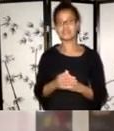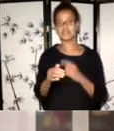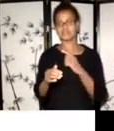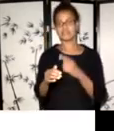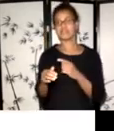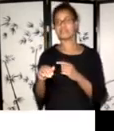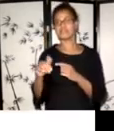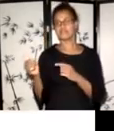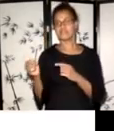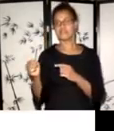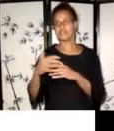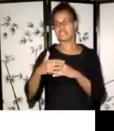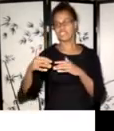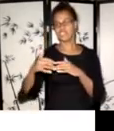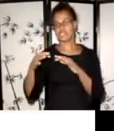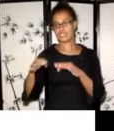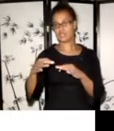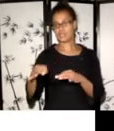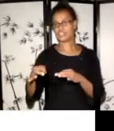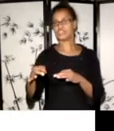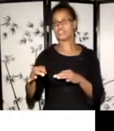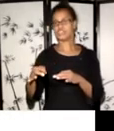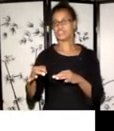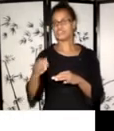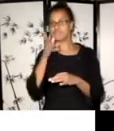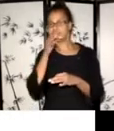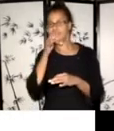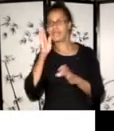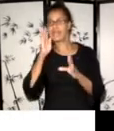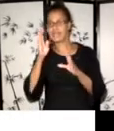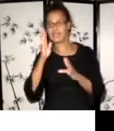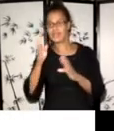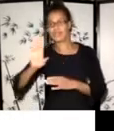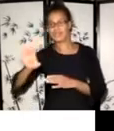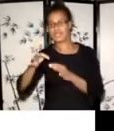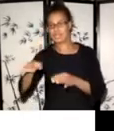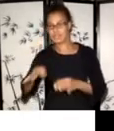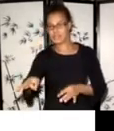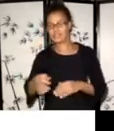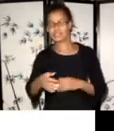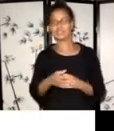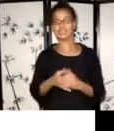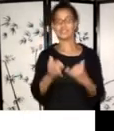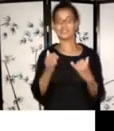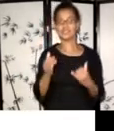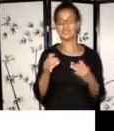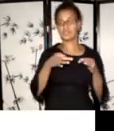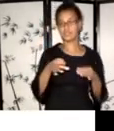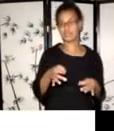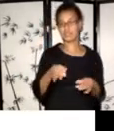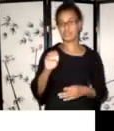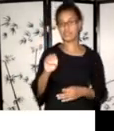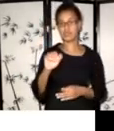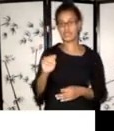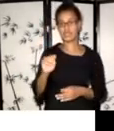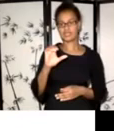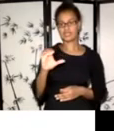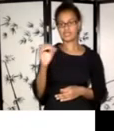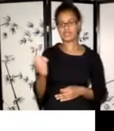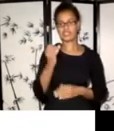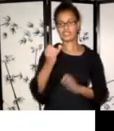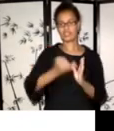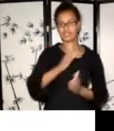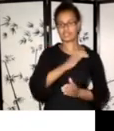Um, and I just want to, uh, say a little bit about the Ontario arts council or an arm's length agency